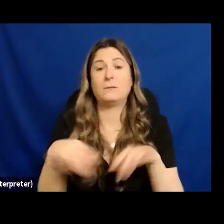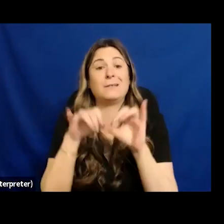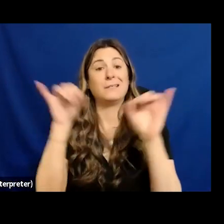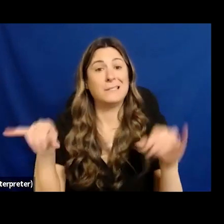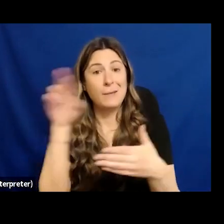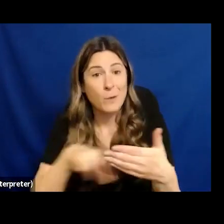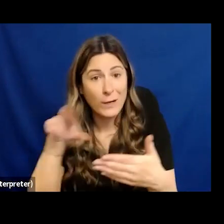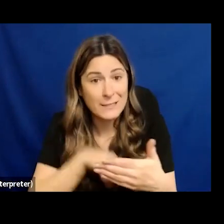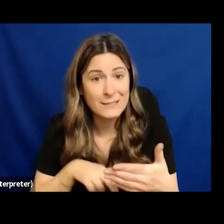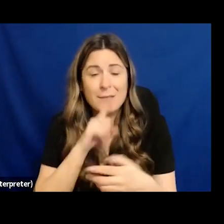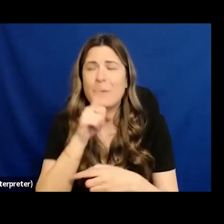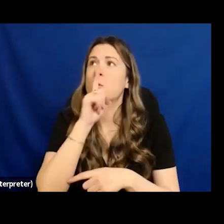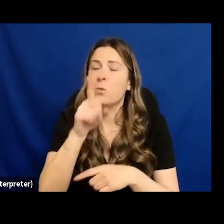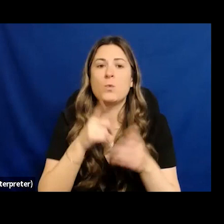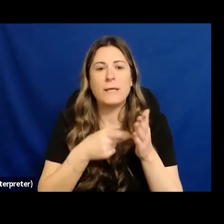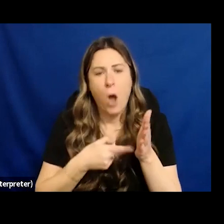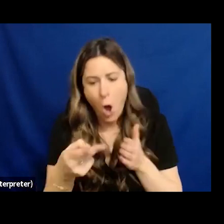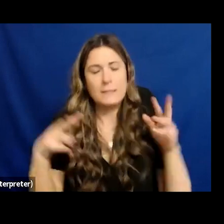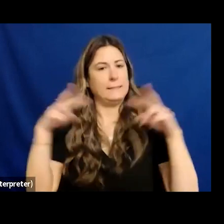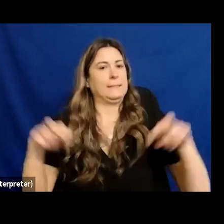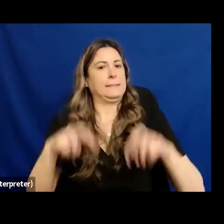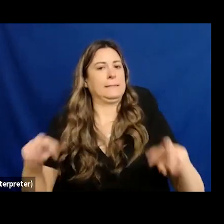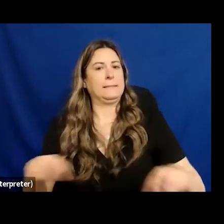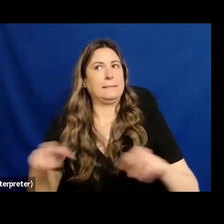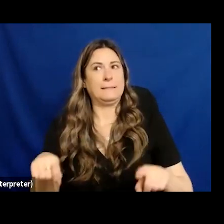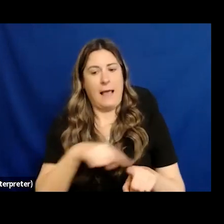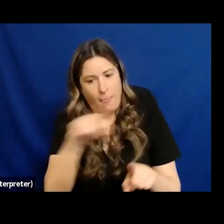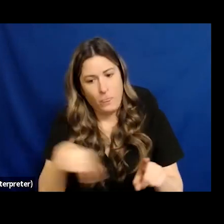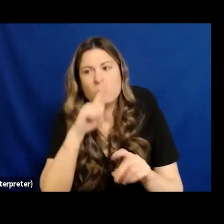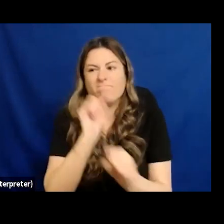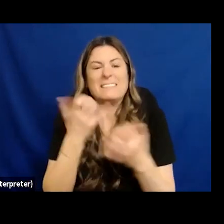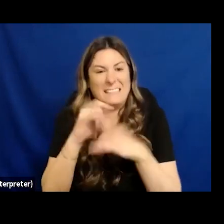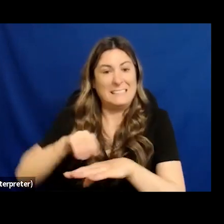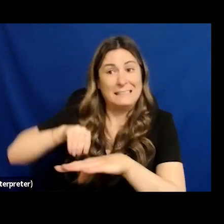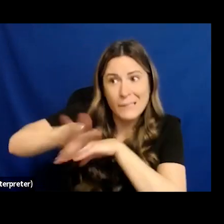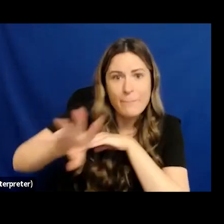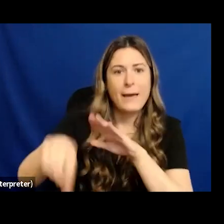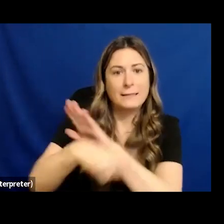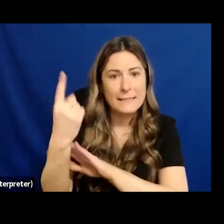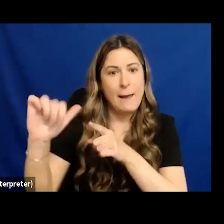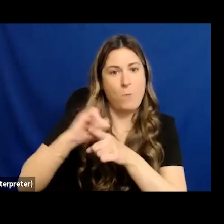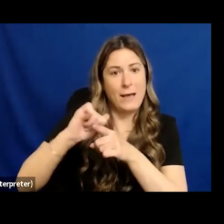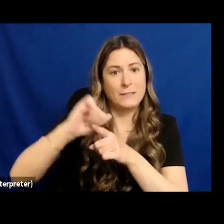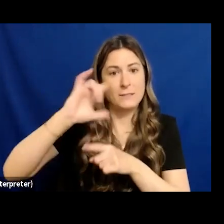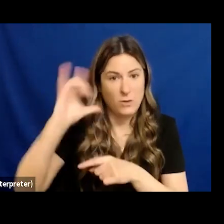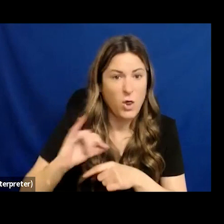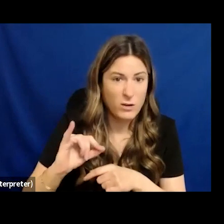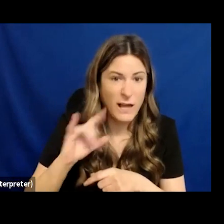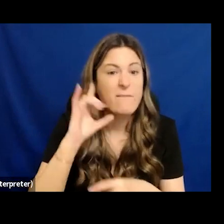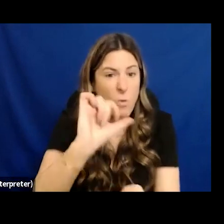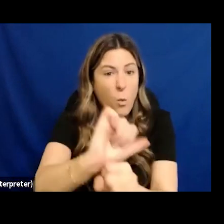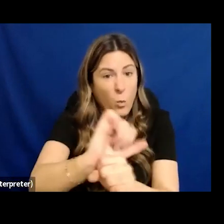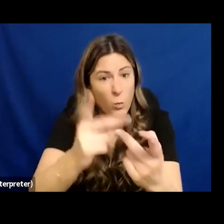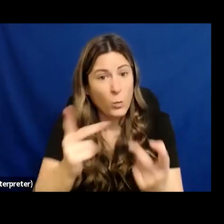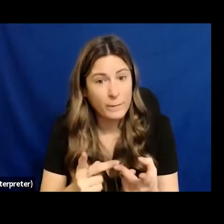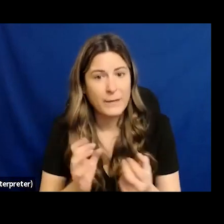those colonial impacts negatively influence current workplace practices and cultures we invite you to learn more about the work that our program is doing